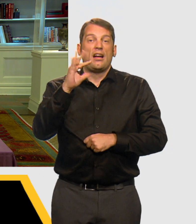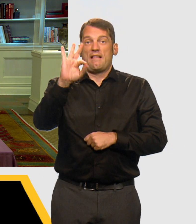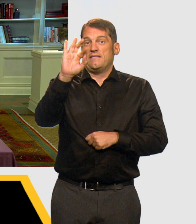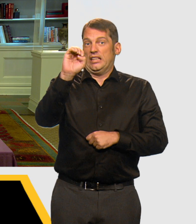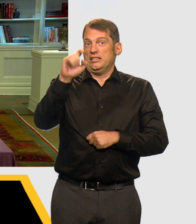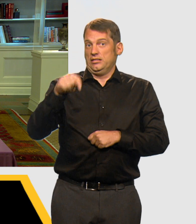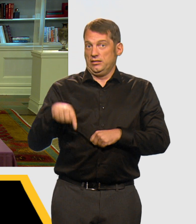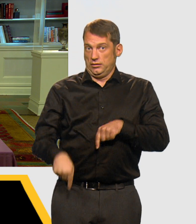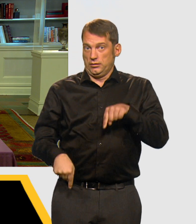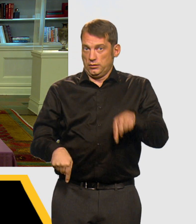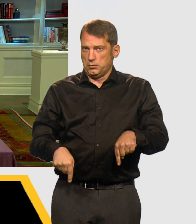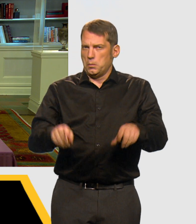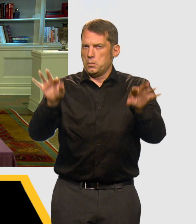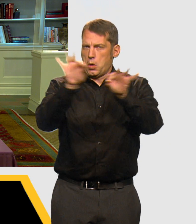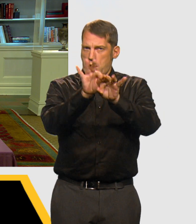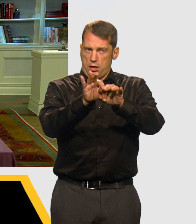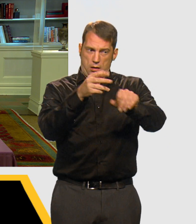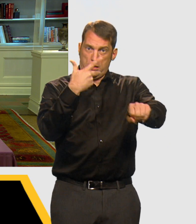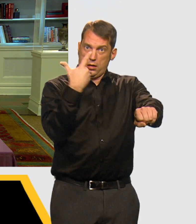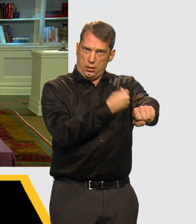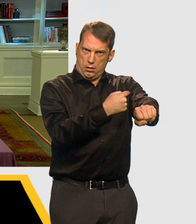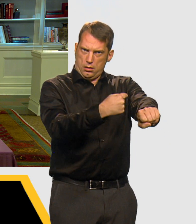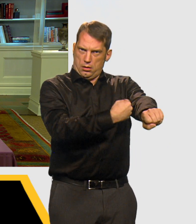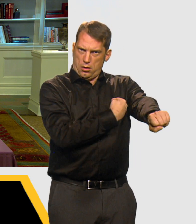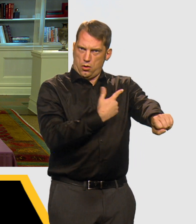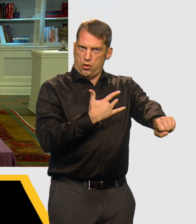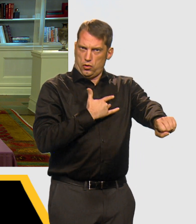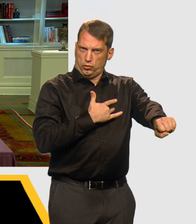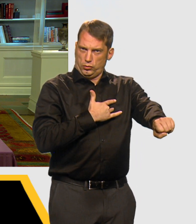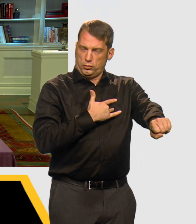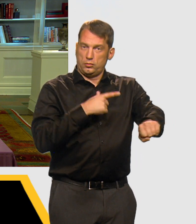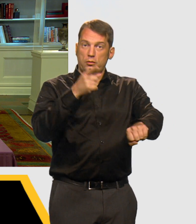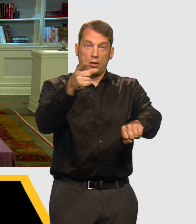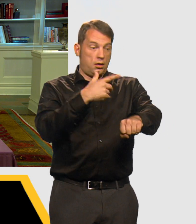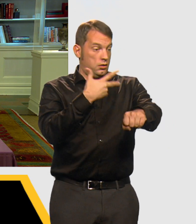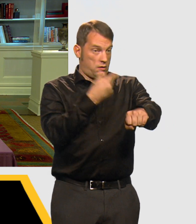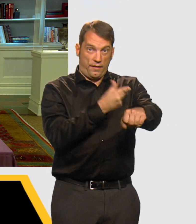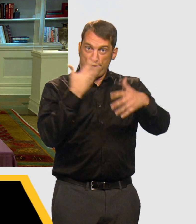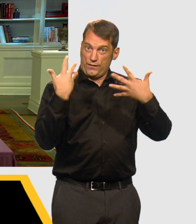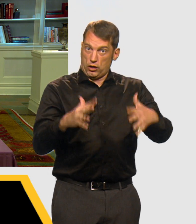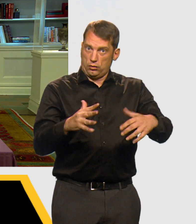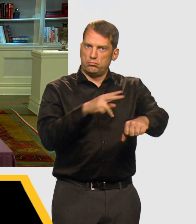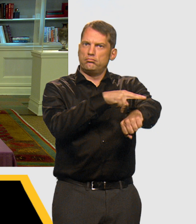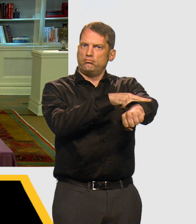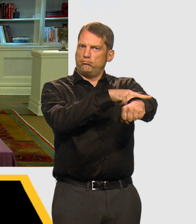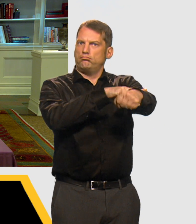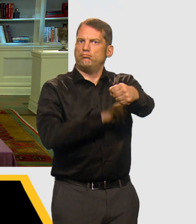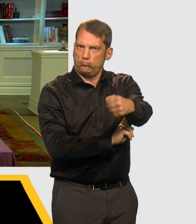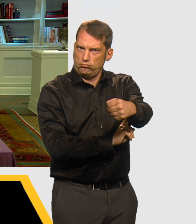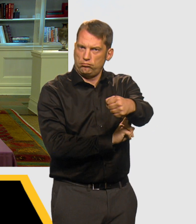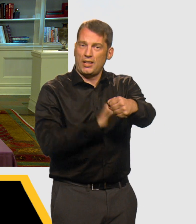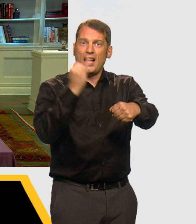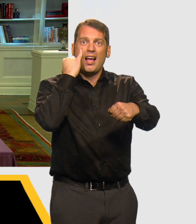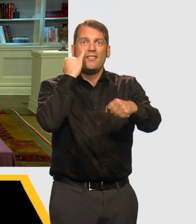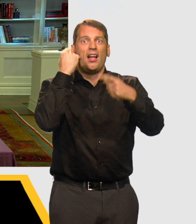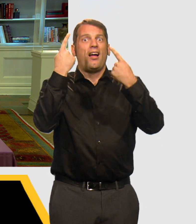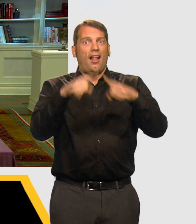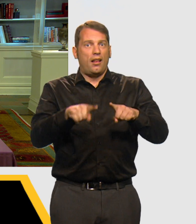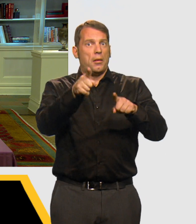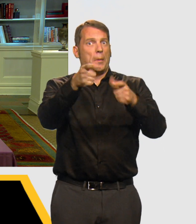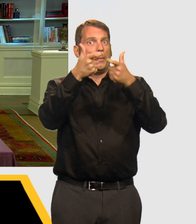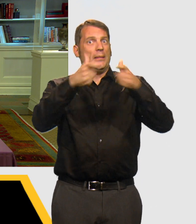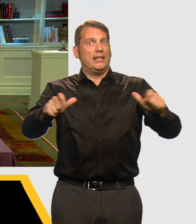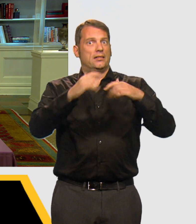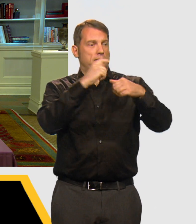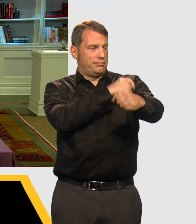are in your groin, neck, and feet. Always inject towards your heart. Use a bandage to cover your